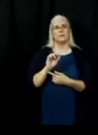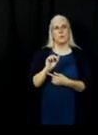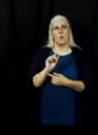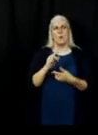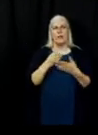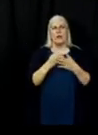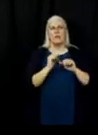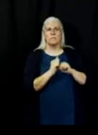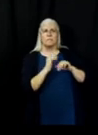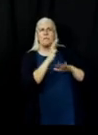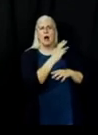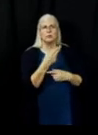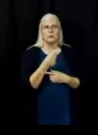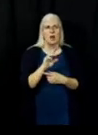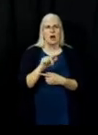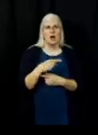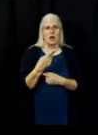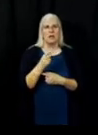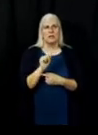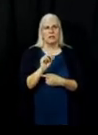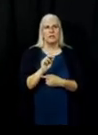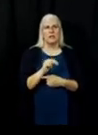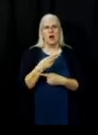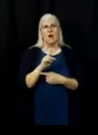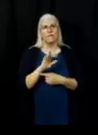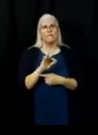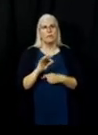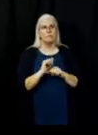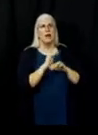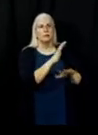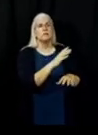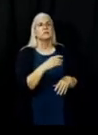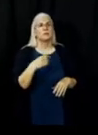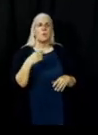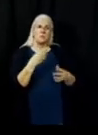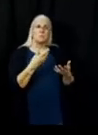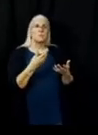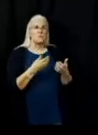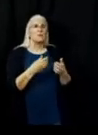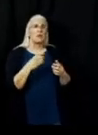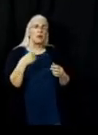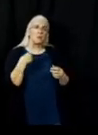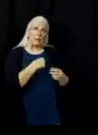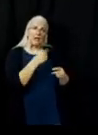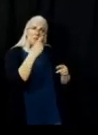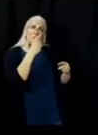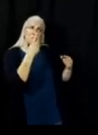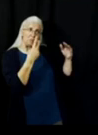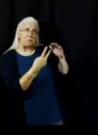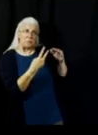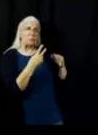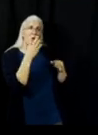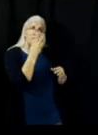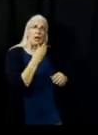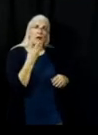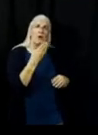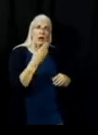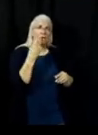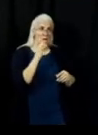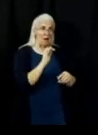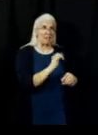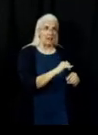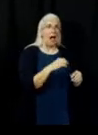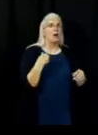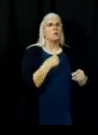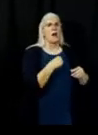to what the West Zone is experiencing. But tonight, we believe that those conditions are in a good spot there to reinitiate those firing